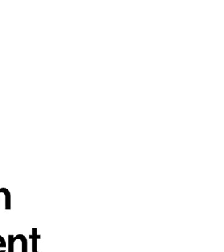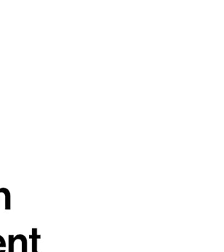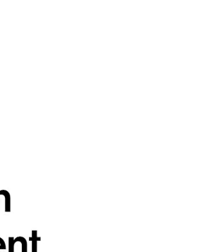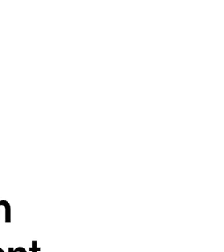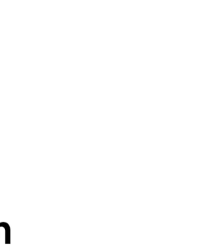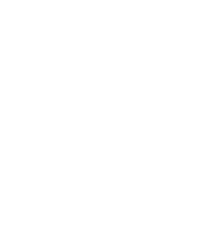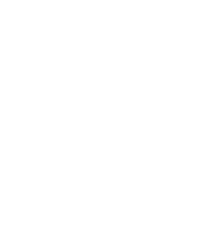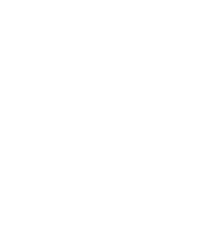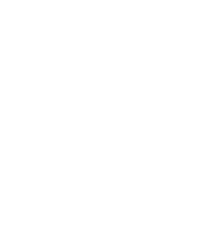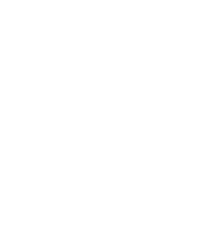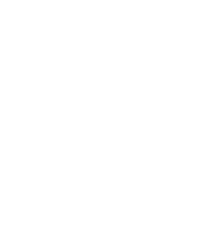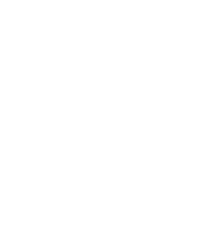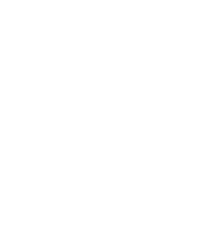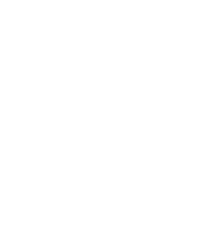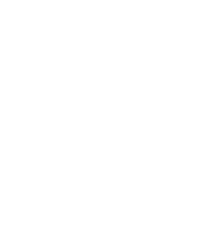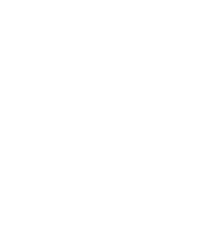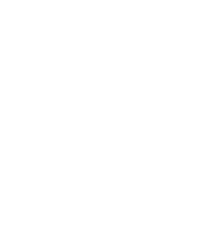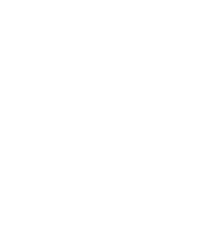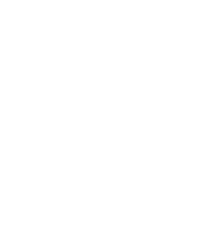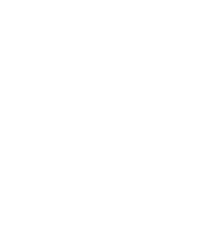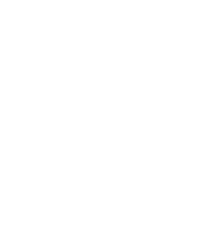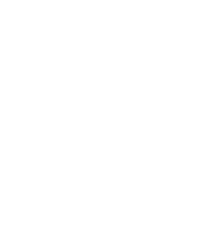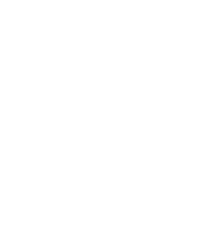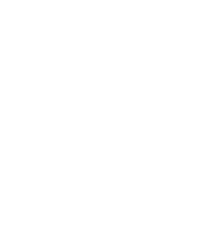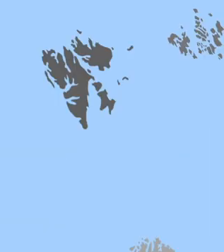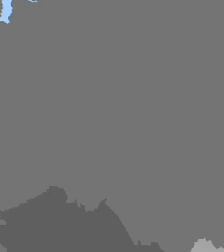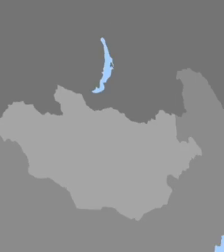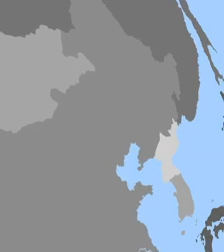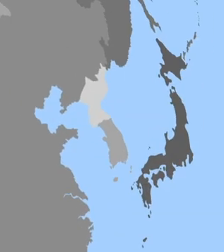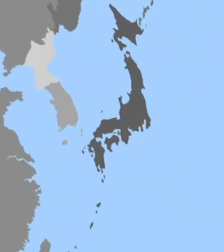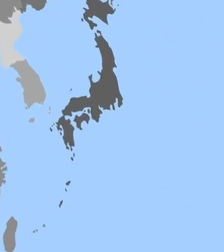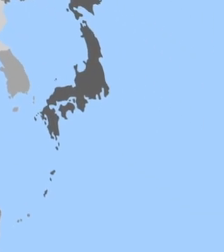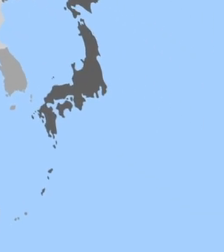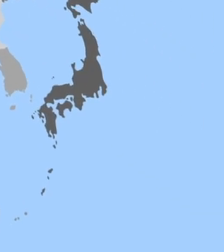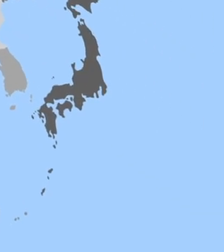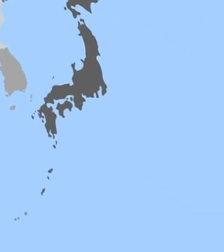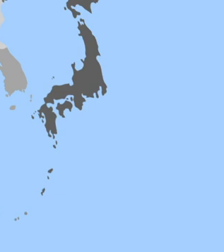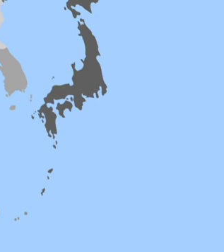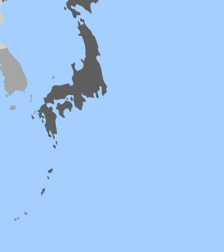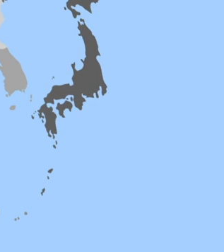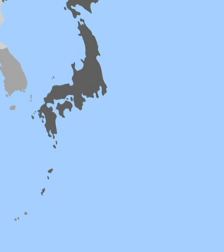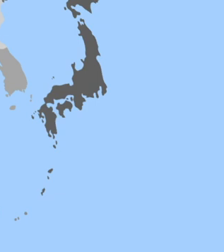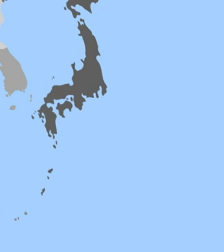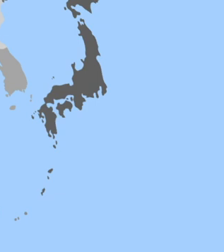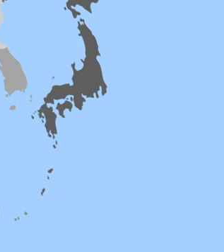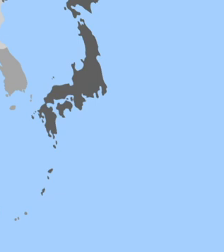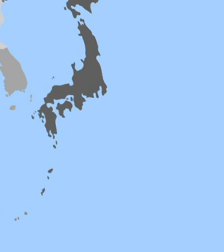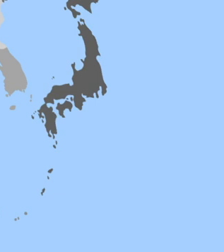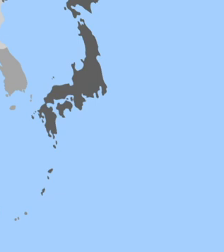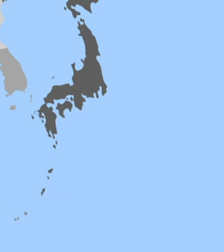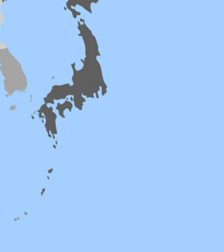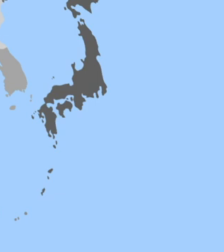namansiva samiti ujjawal training volunteers to teach